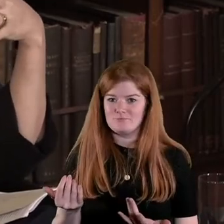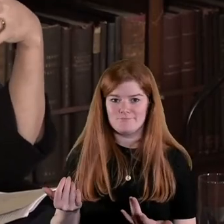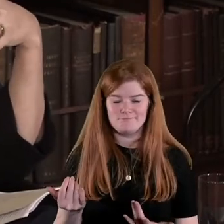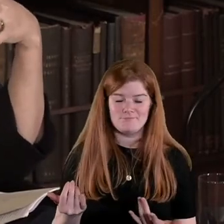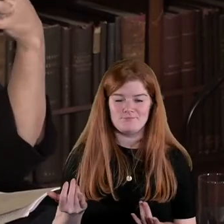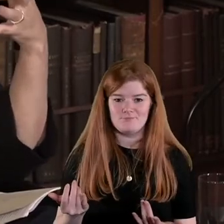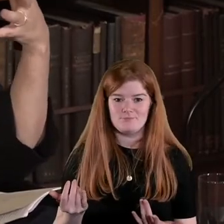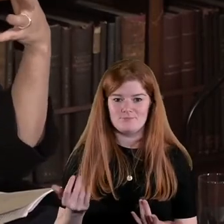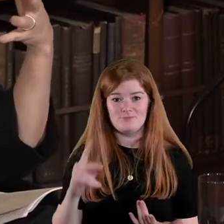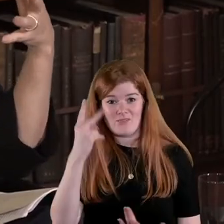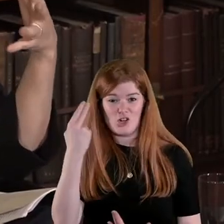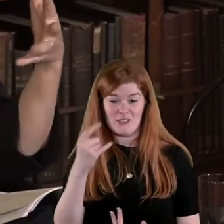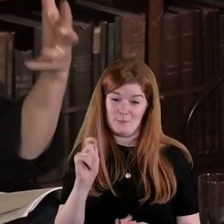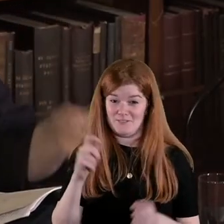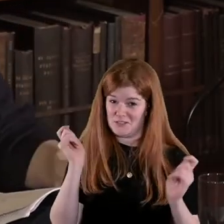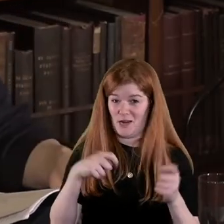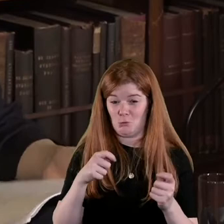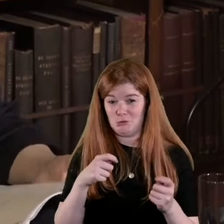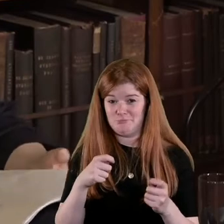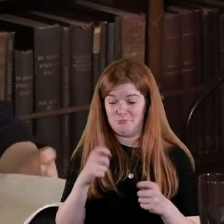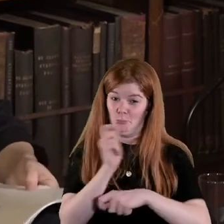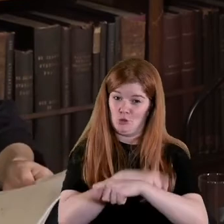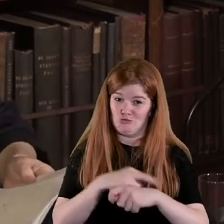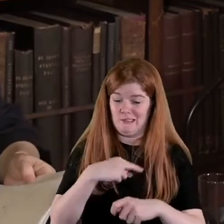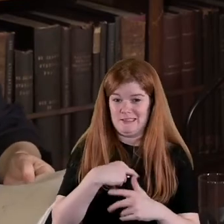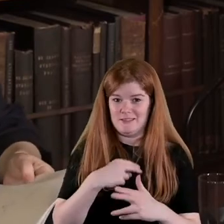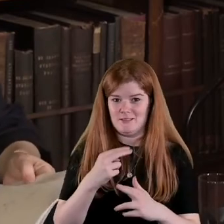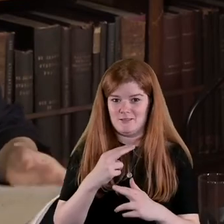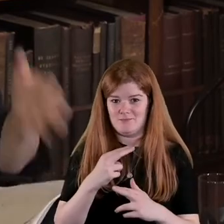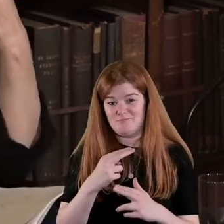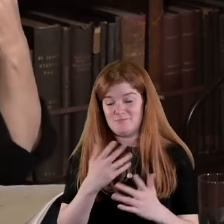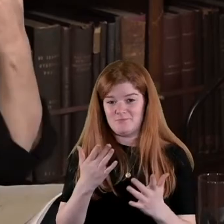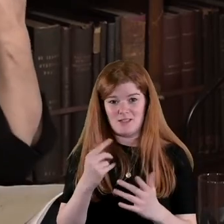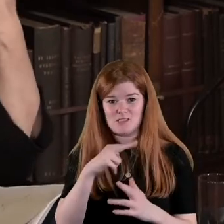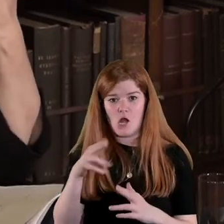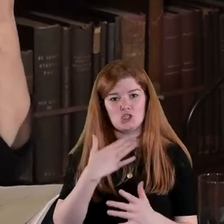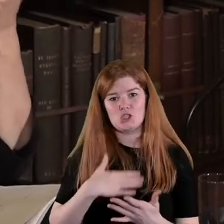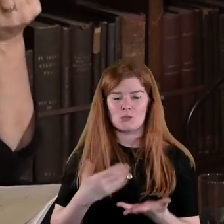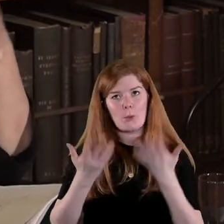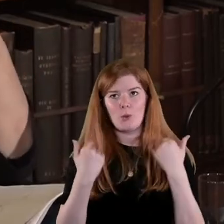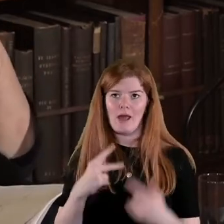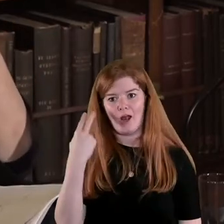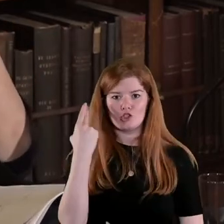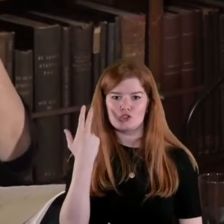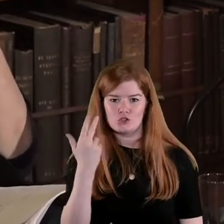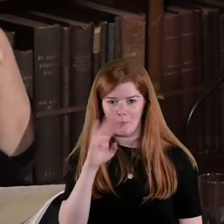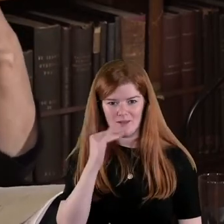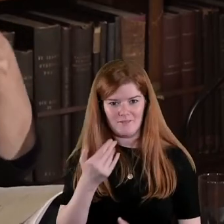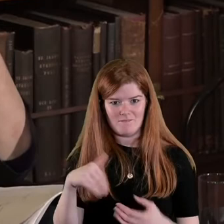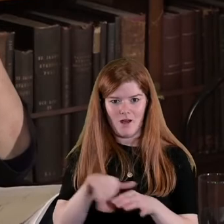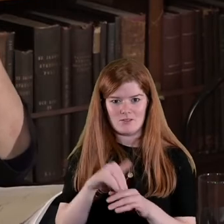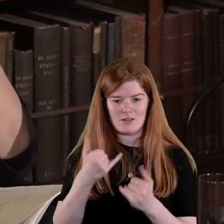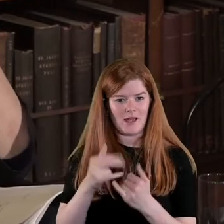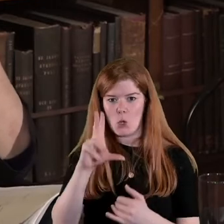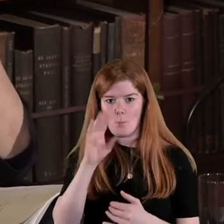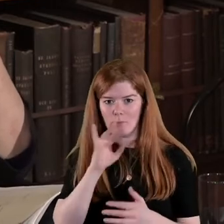a pretty awful practice to not to put a finer point in it it's not just someone cutting your hair it involves no